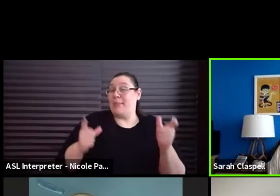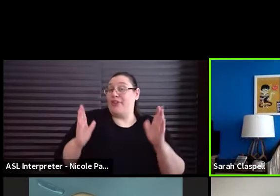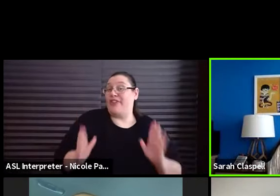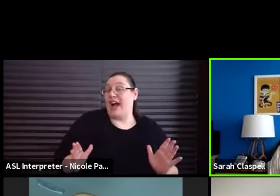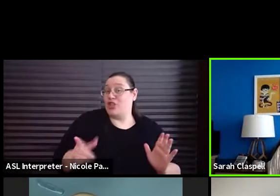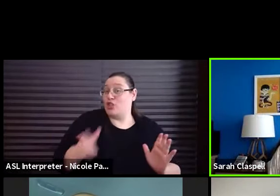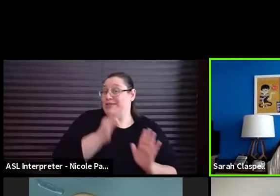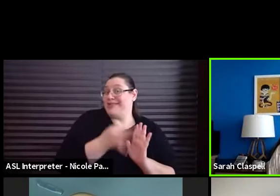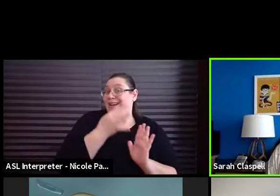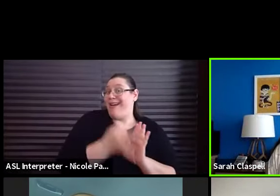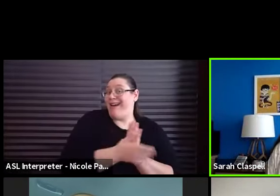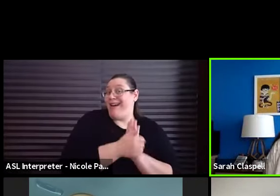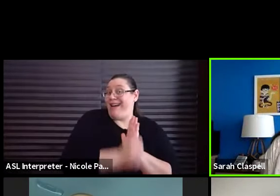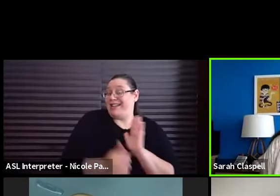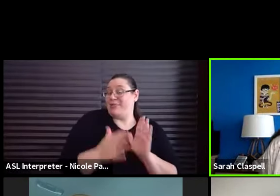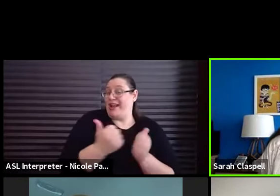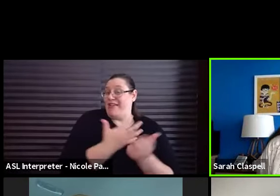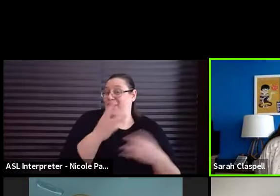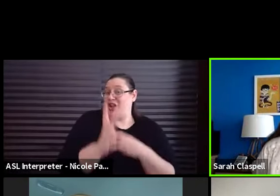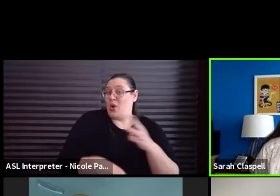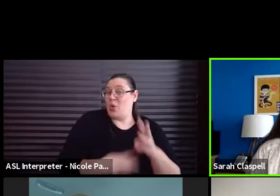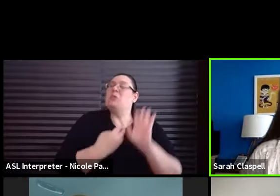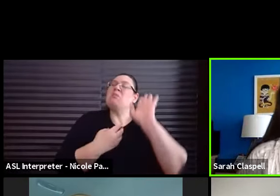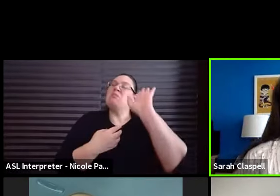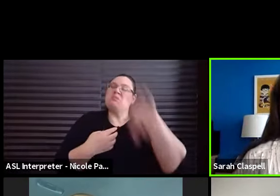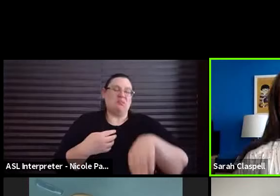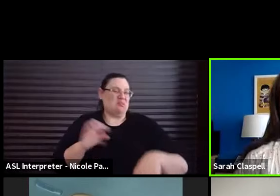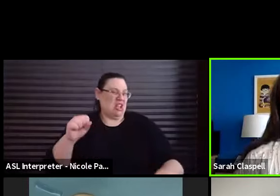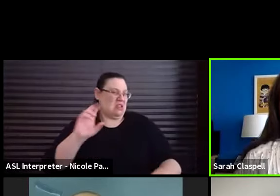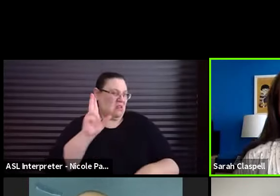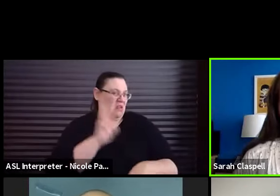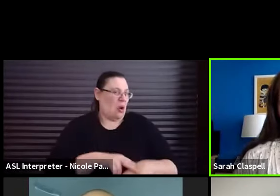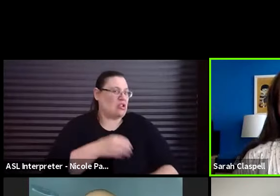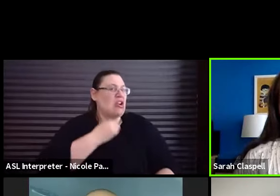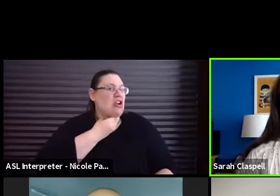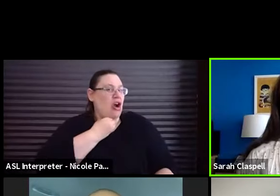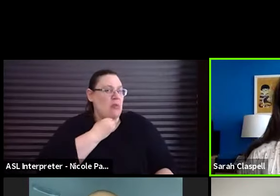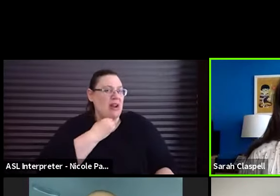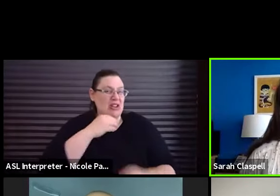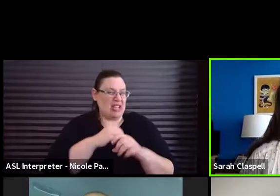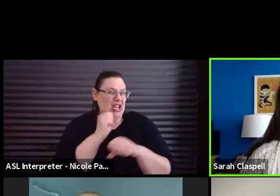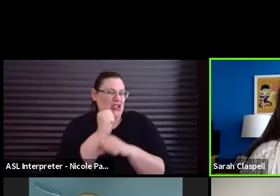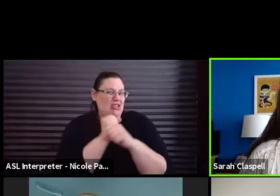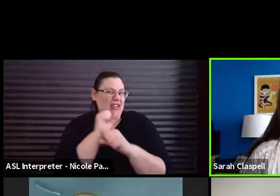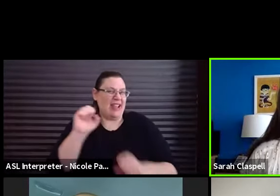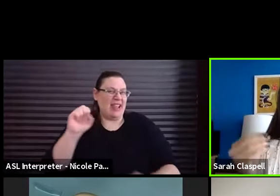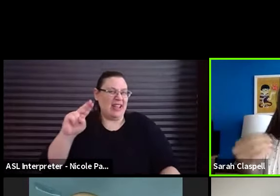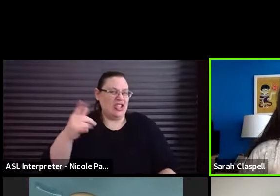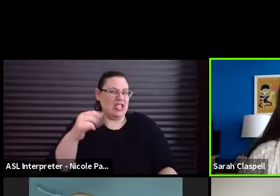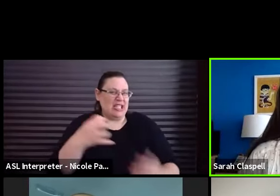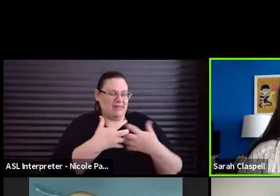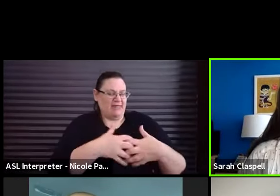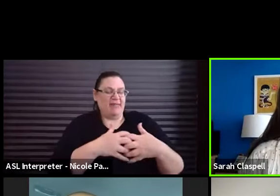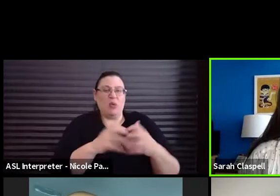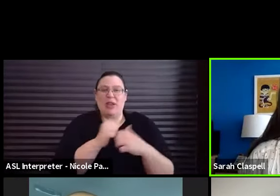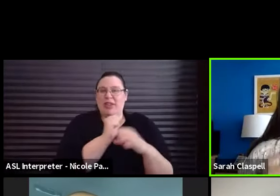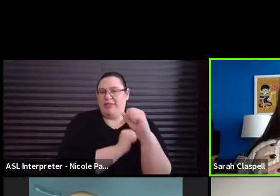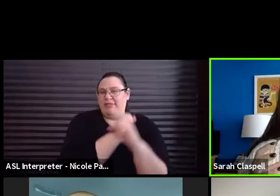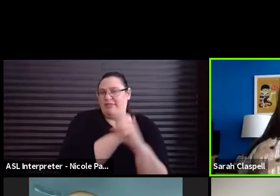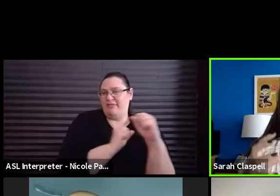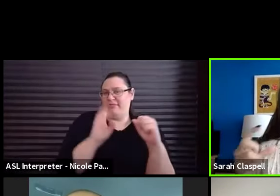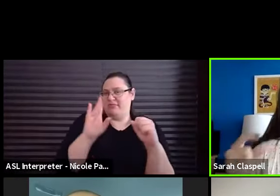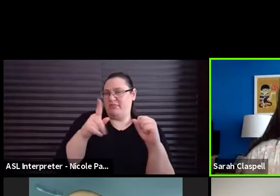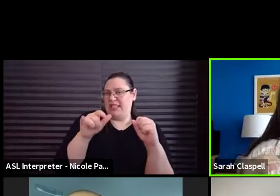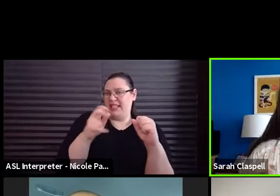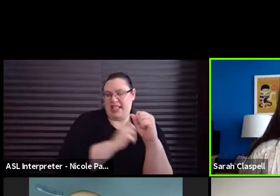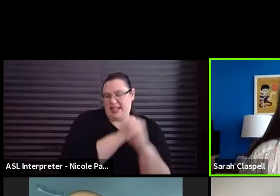expert on everything in the world might answer. Oh, a carburetor. Yes. Um, it works in your engine, uh, with, uh, with the, pistons of your engine. Um,